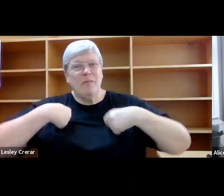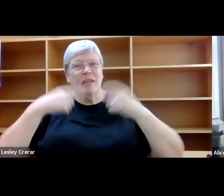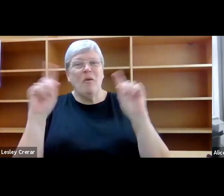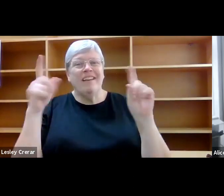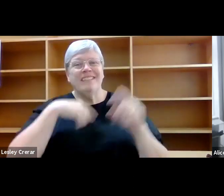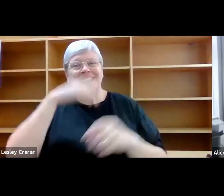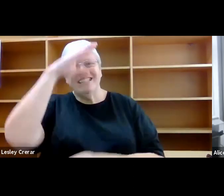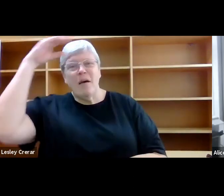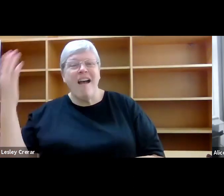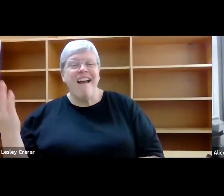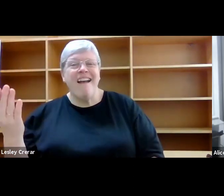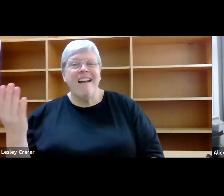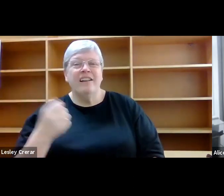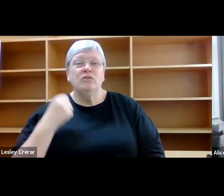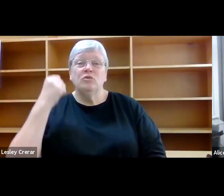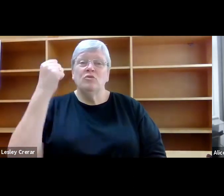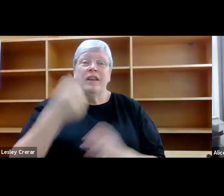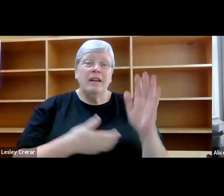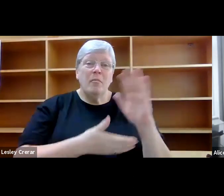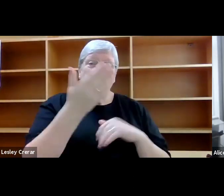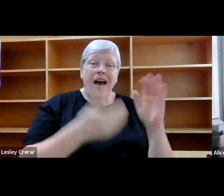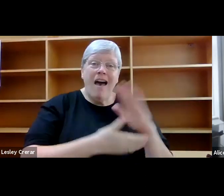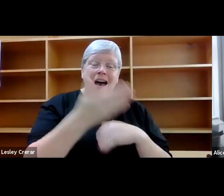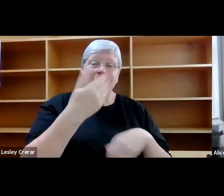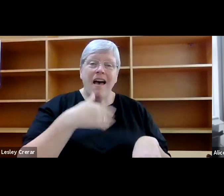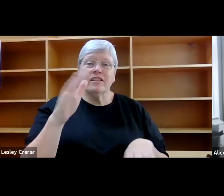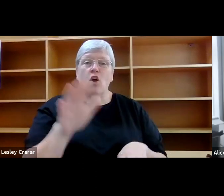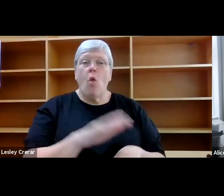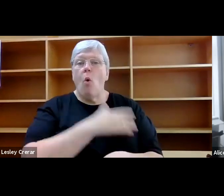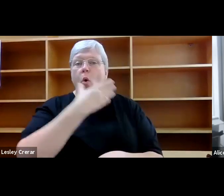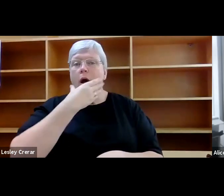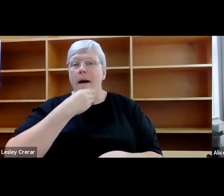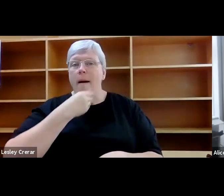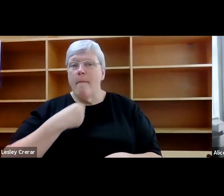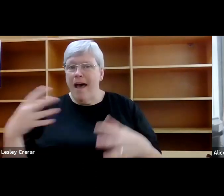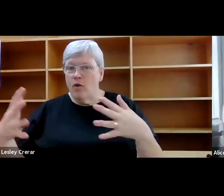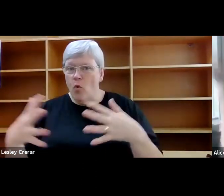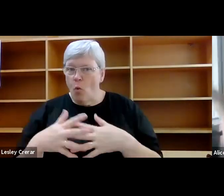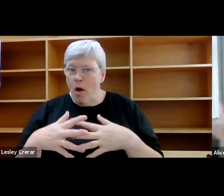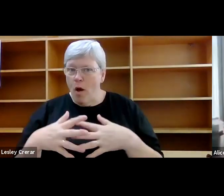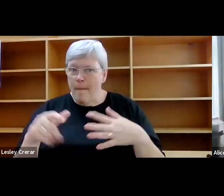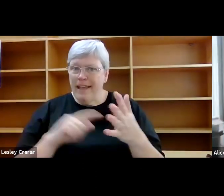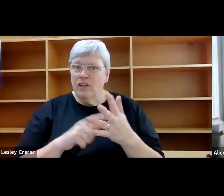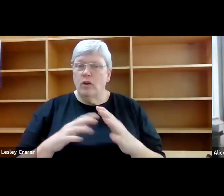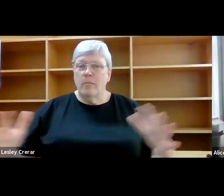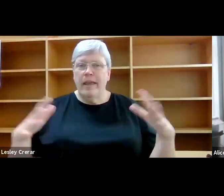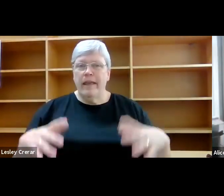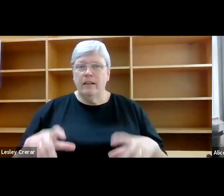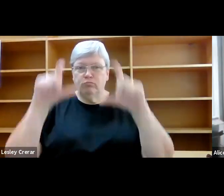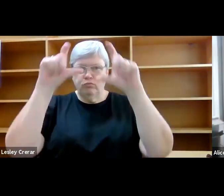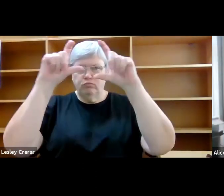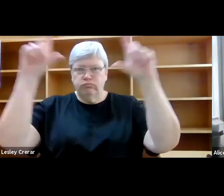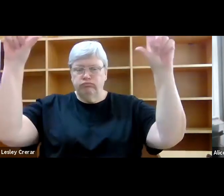The train passes the long man of Wilmington, a huge chalk figure who stands